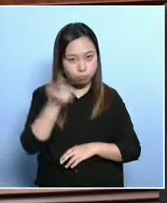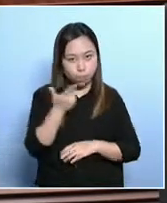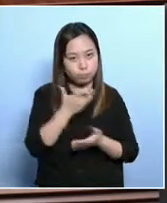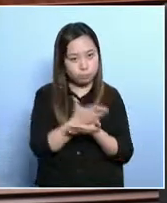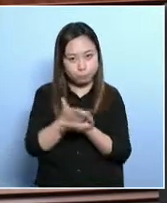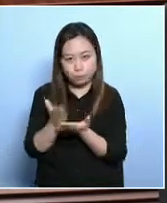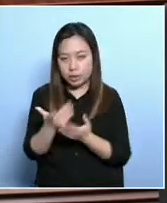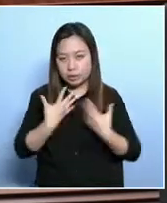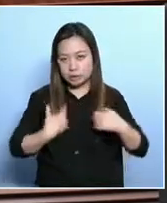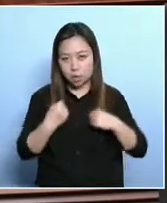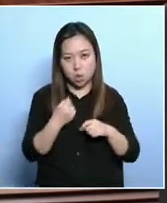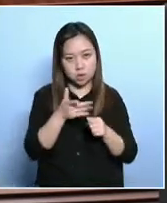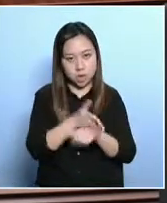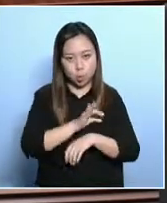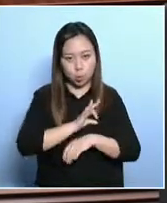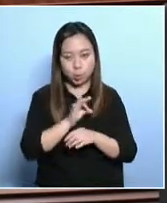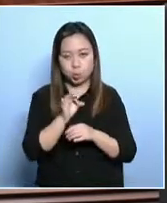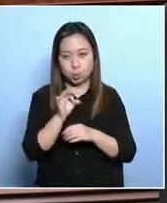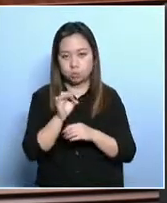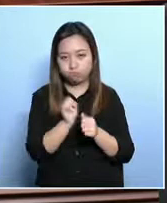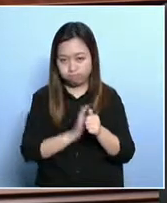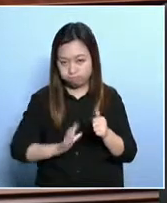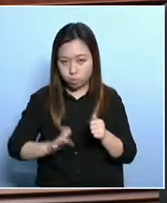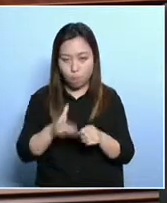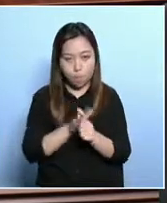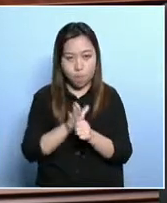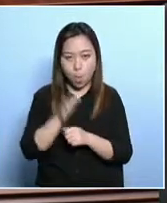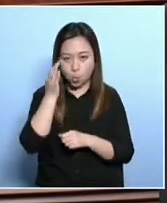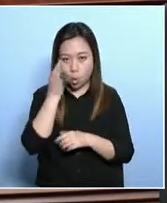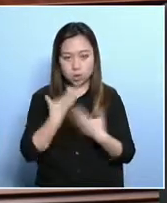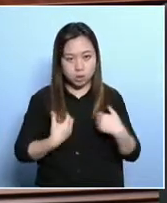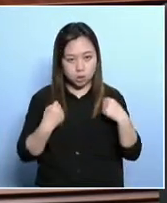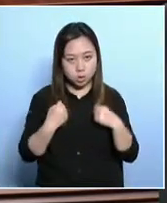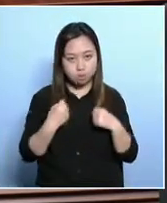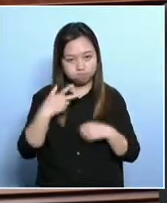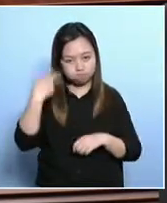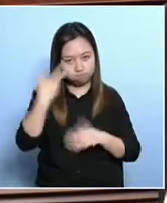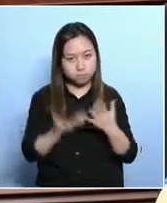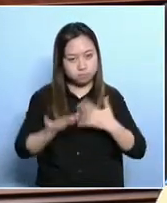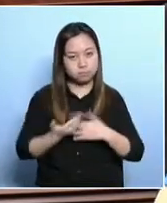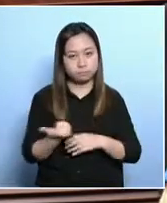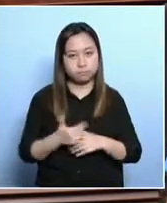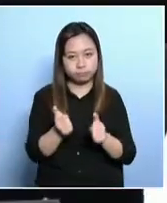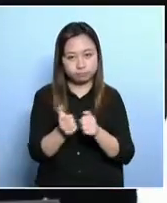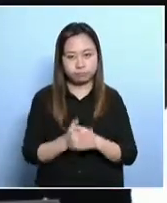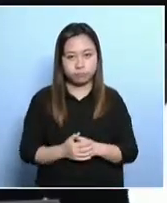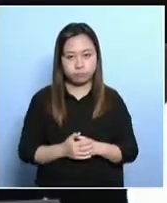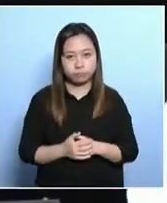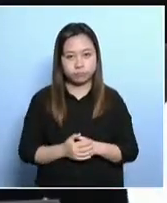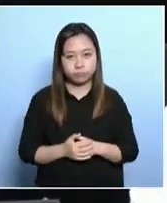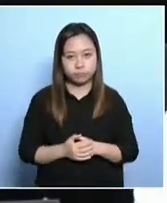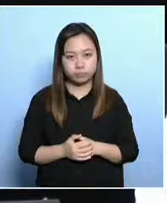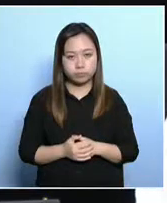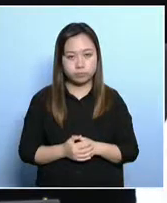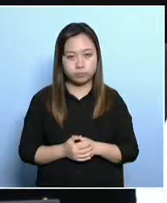go to work. Then they lose economically. So, the officials should take these